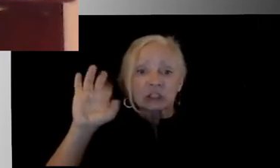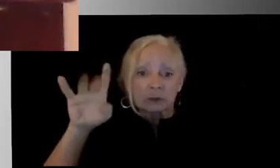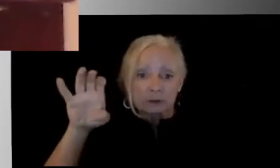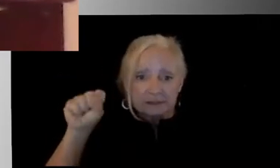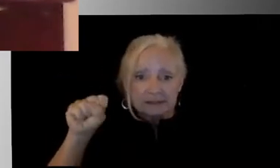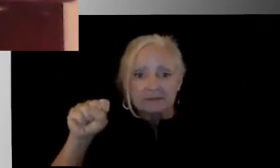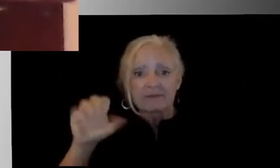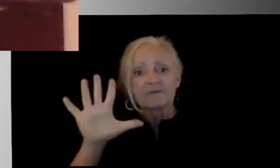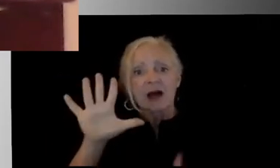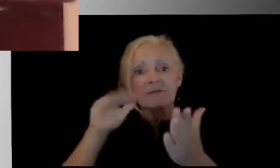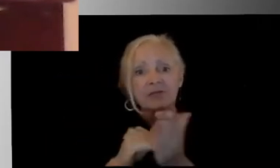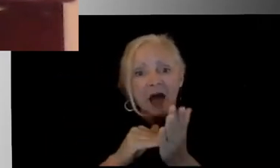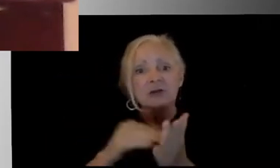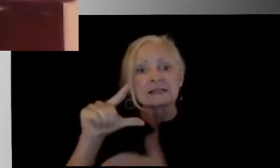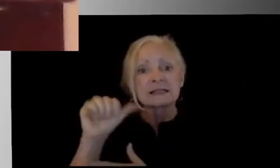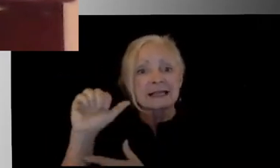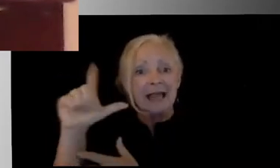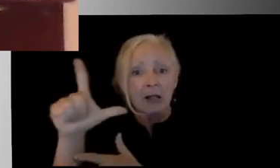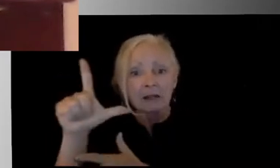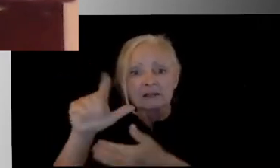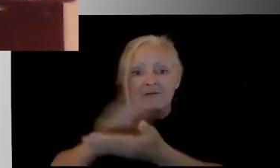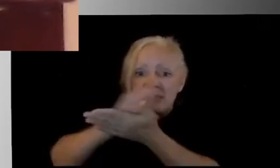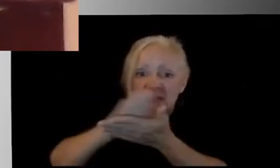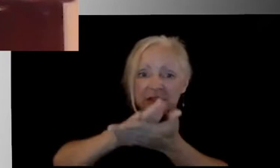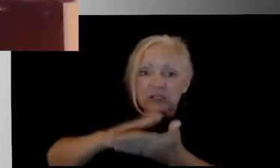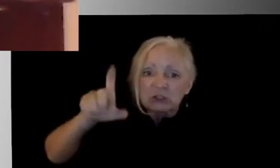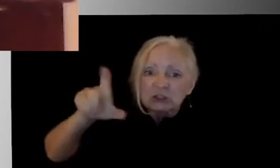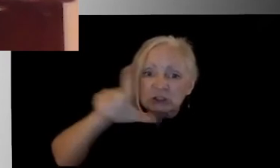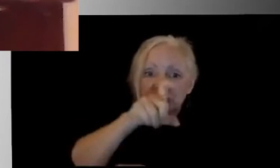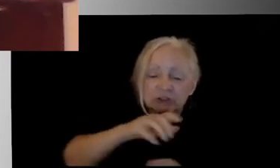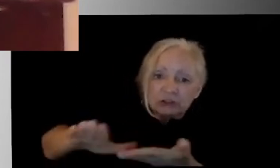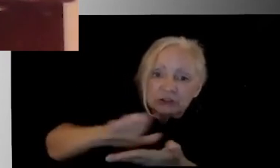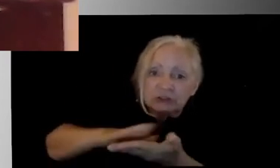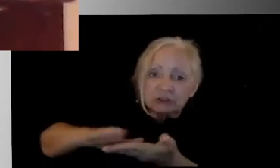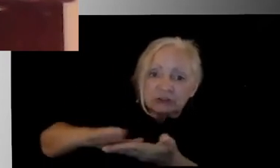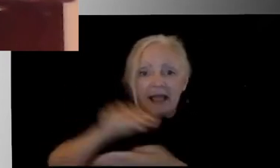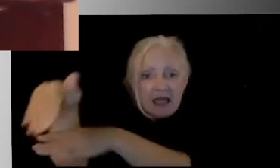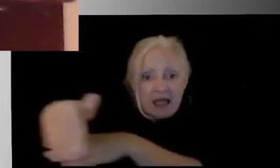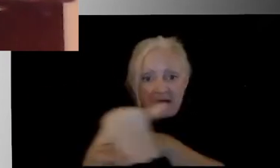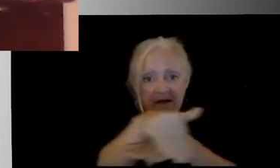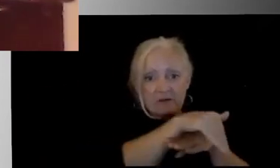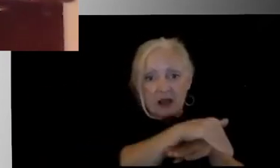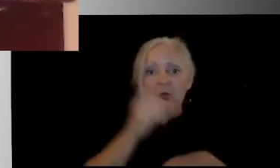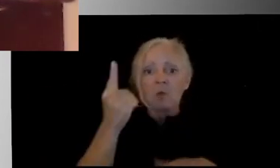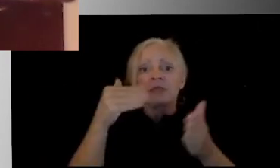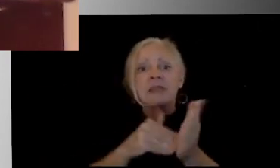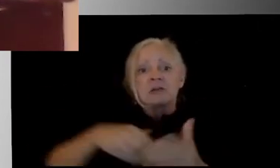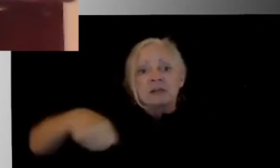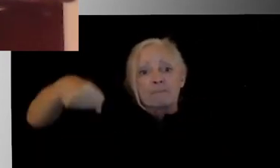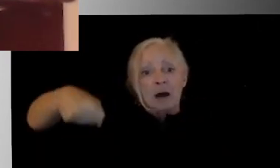a product that will sanitize each evening. We have 1,000 buckets, each containing 450